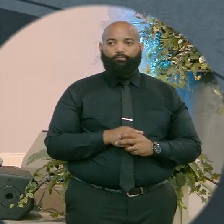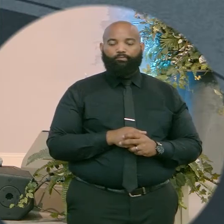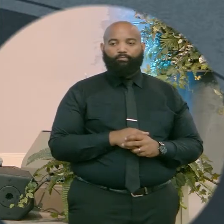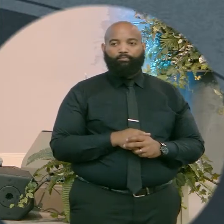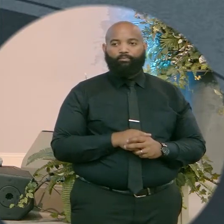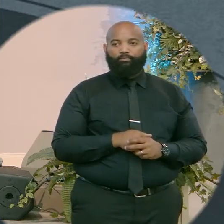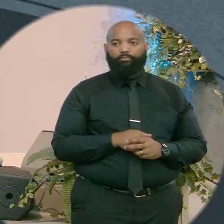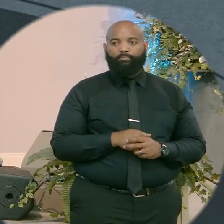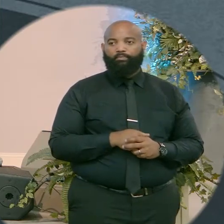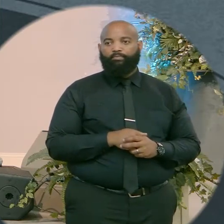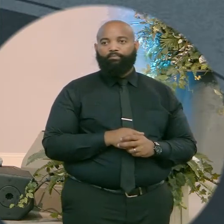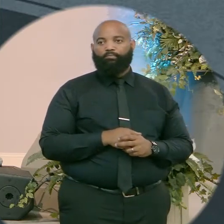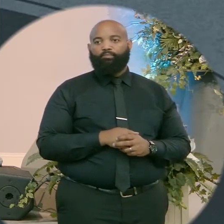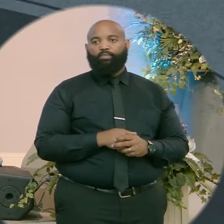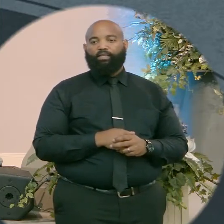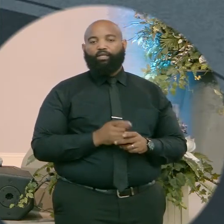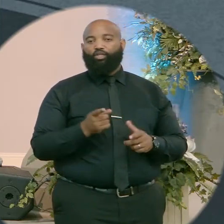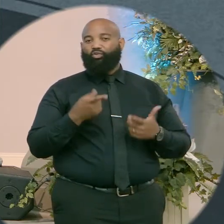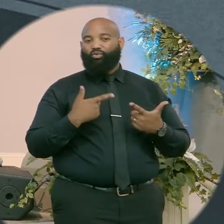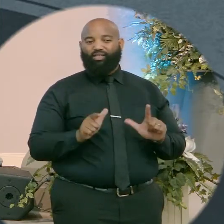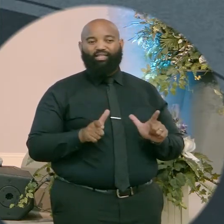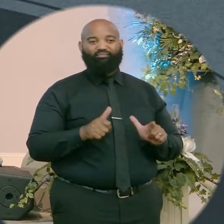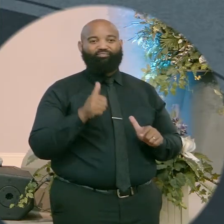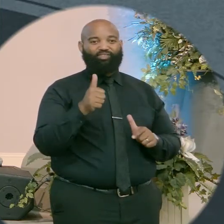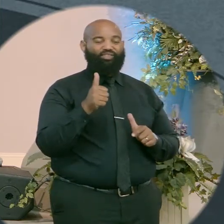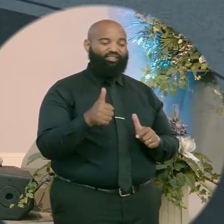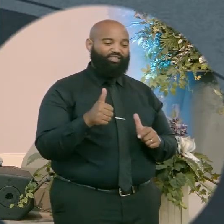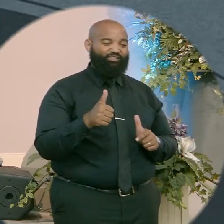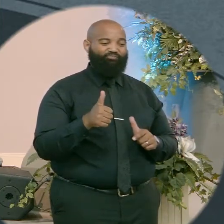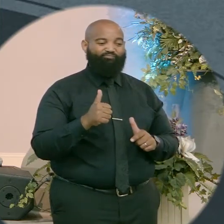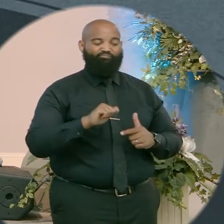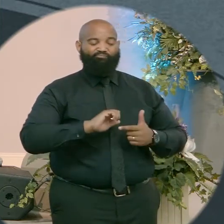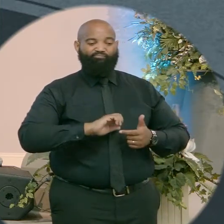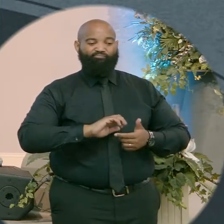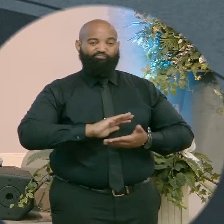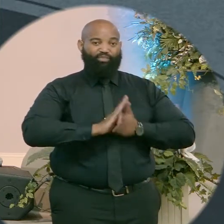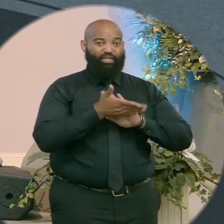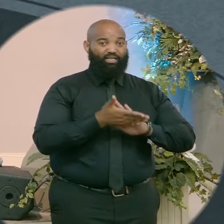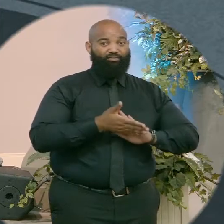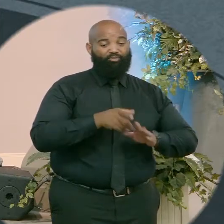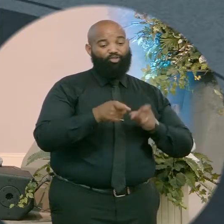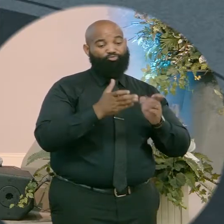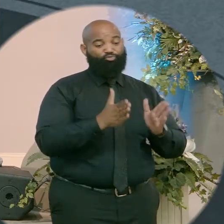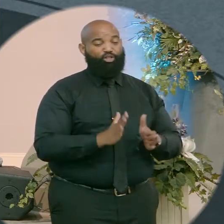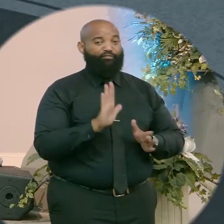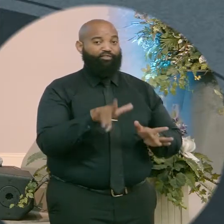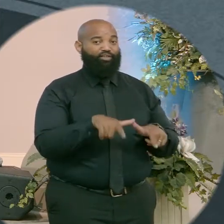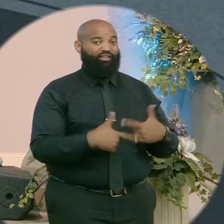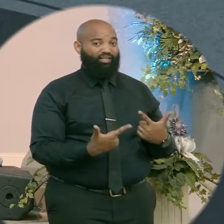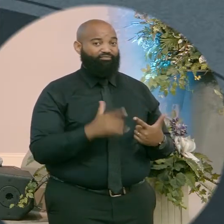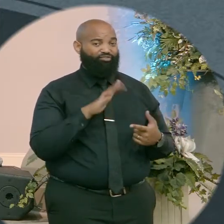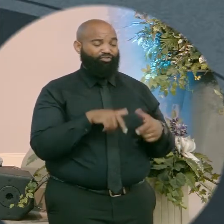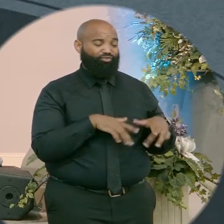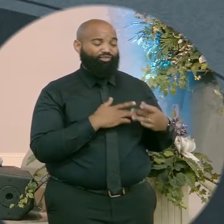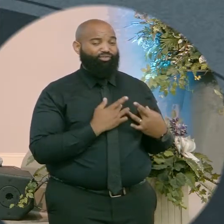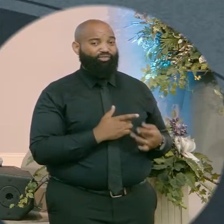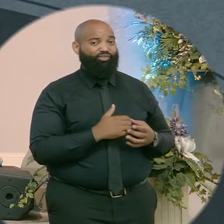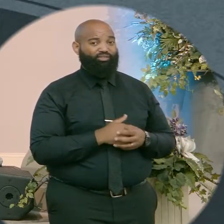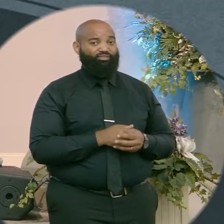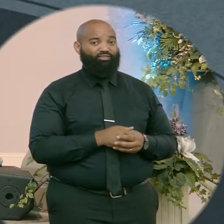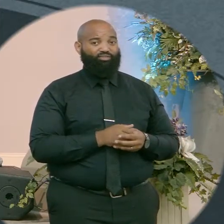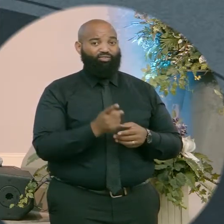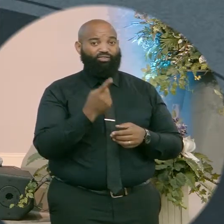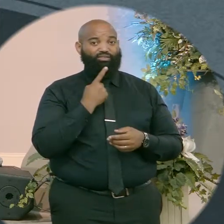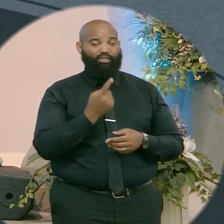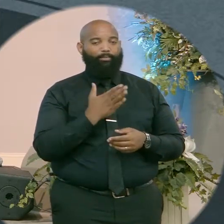And somehow or another you've allowed yourself to become king or queen on your heart? Or you've made you and